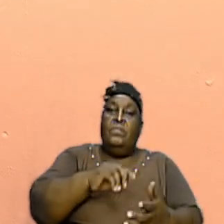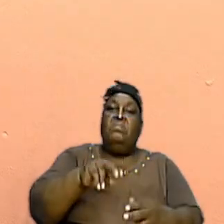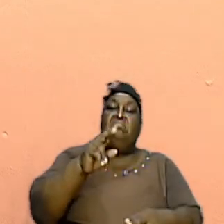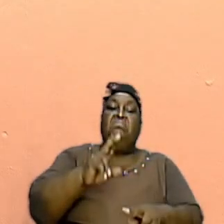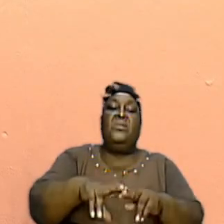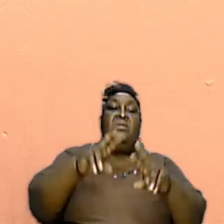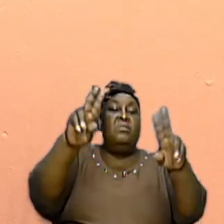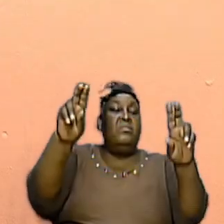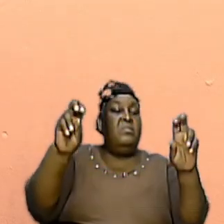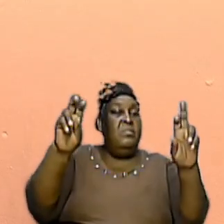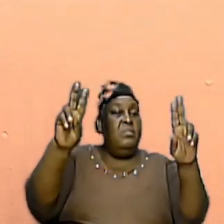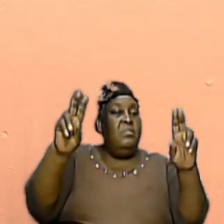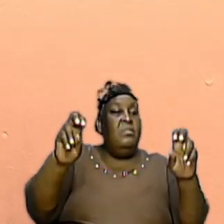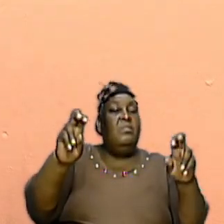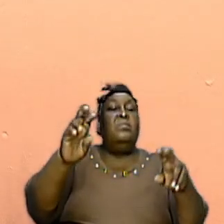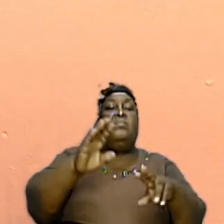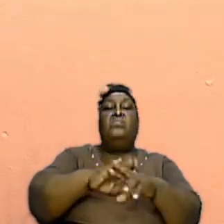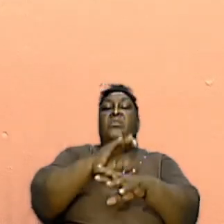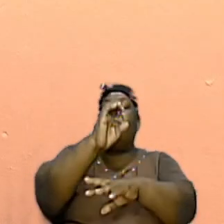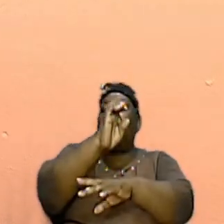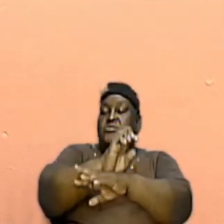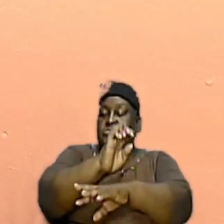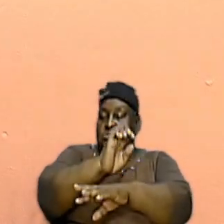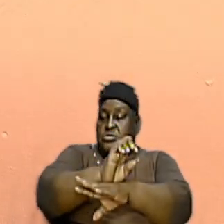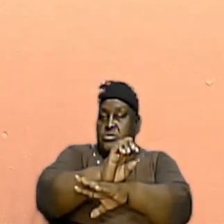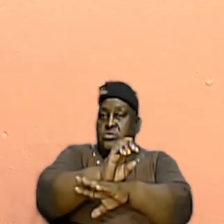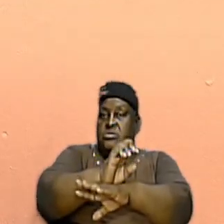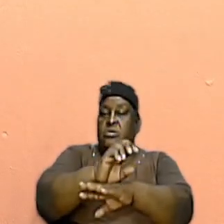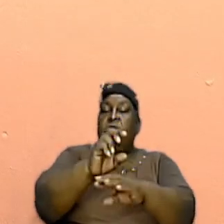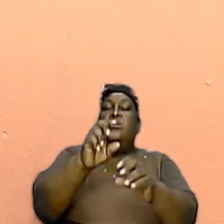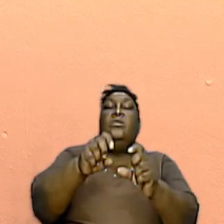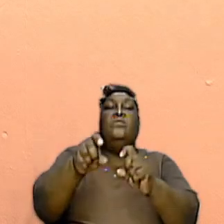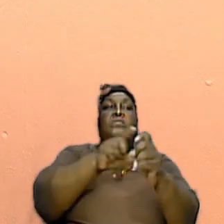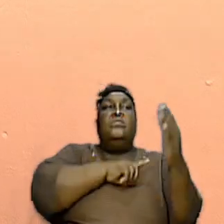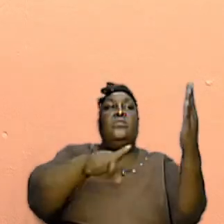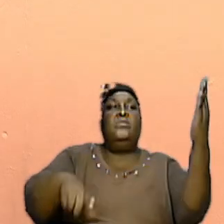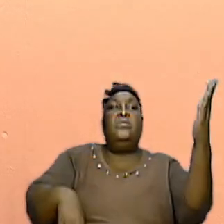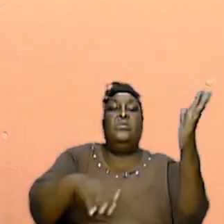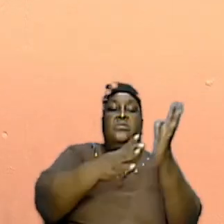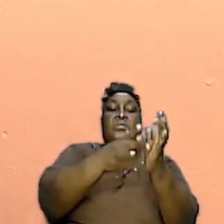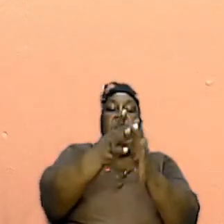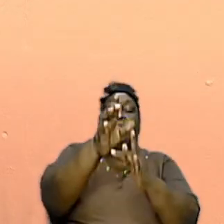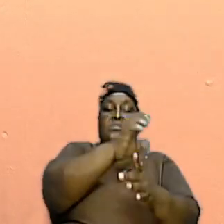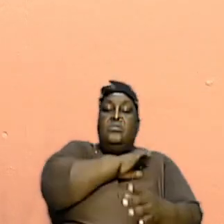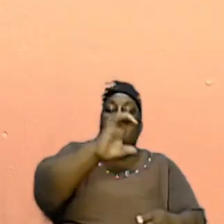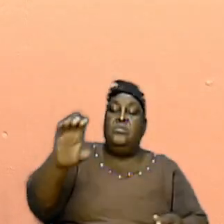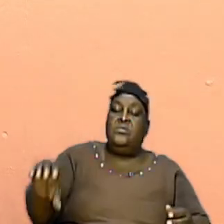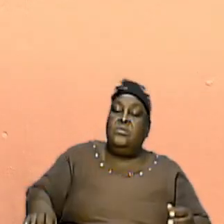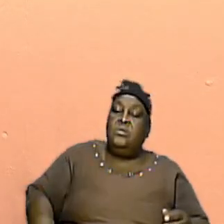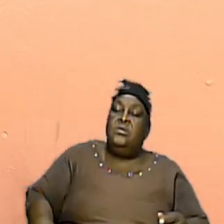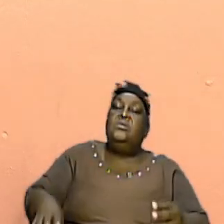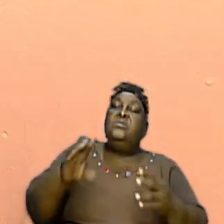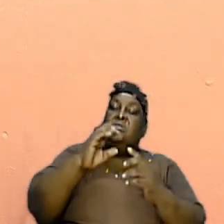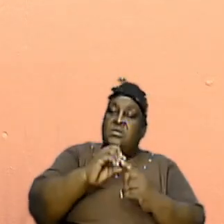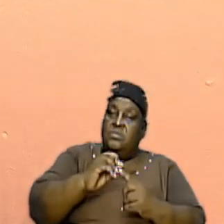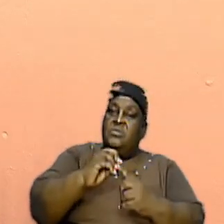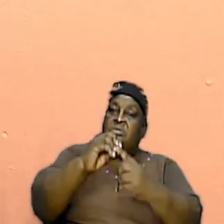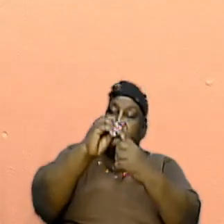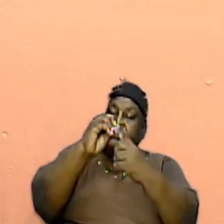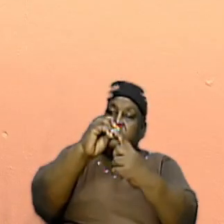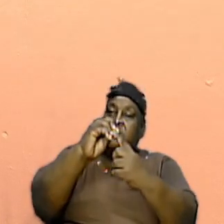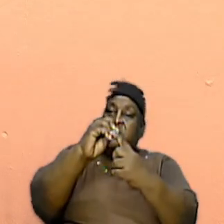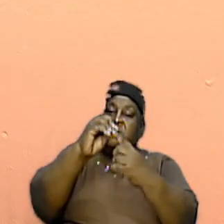series looking at the church, the church of our Lord Jesus Christ. And especially in